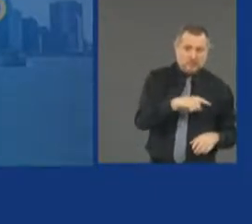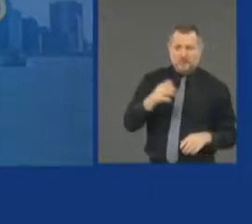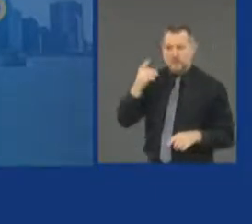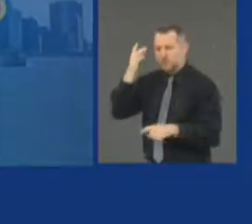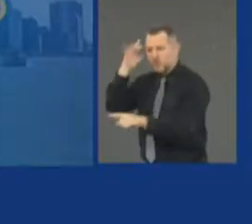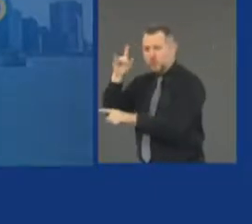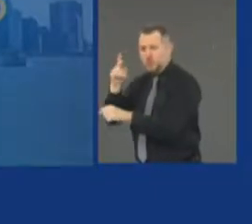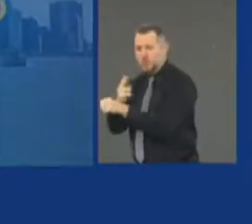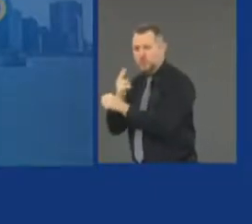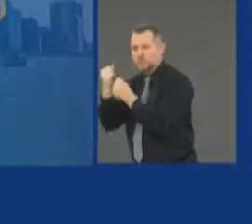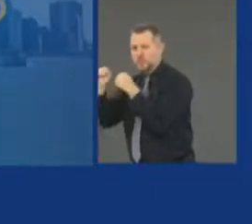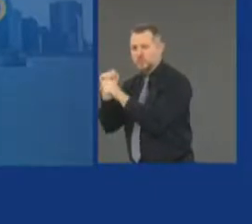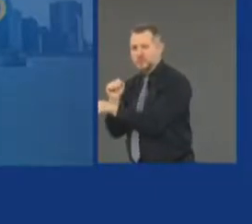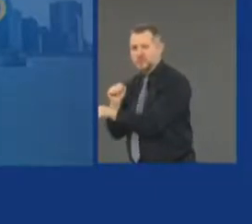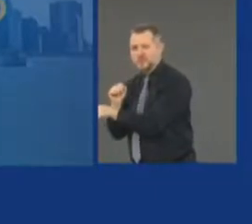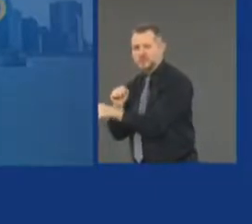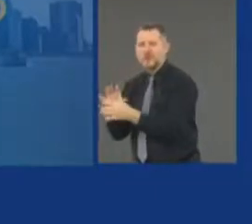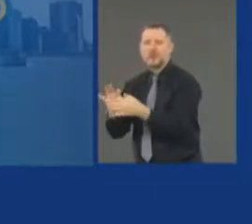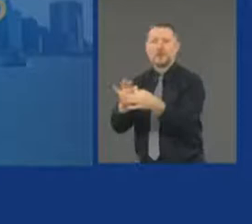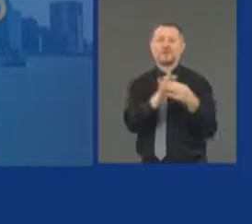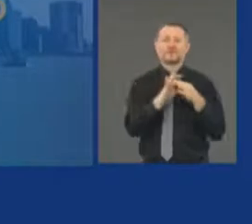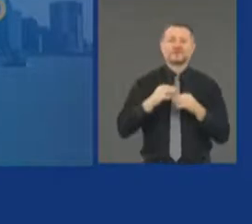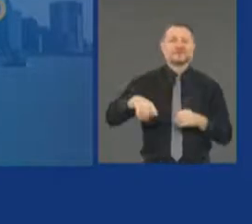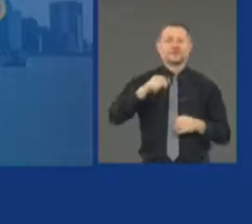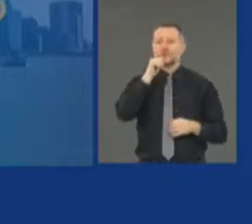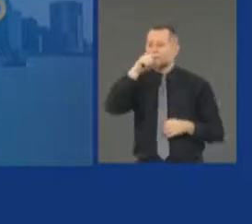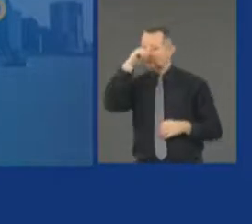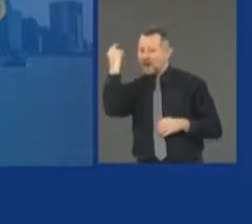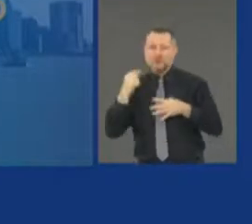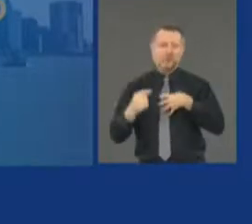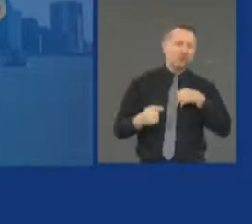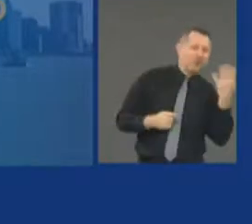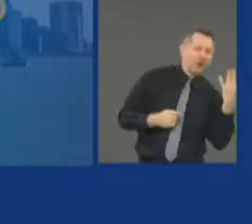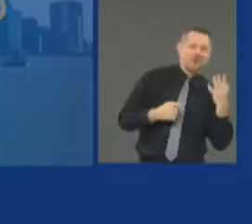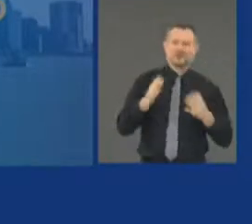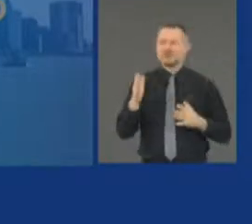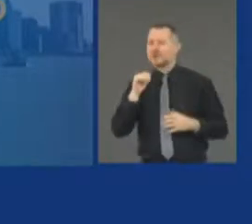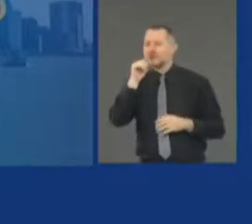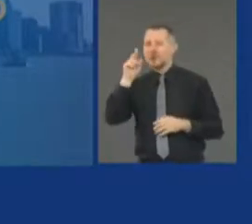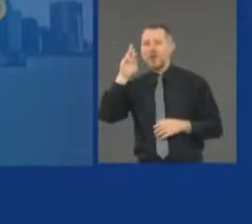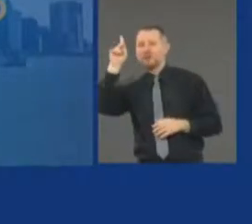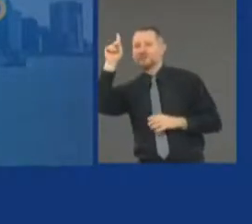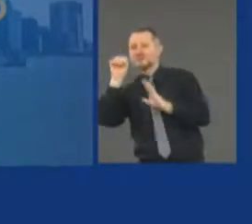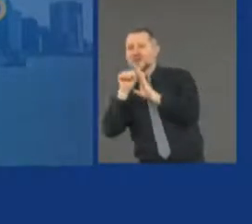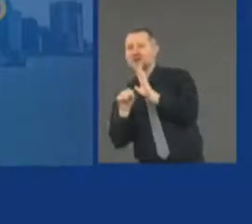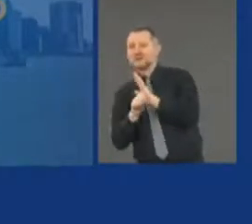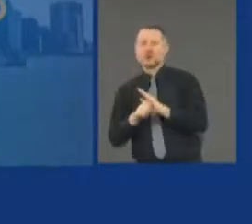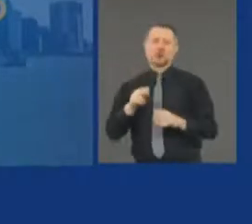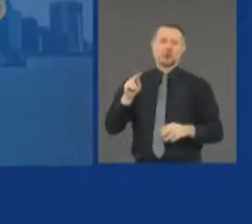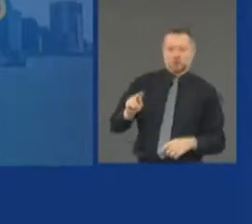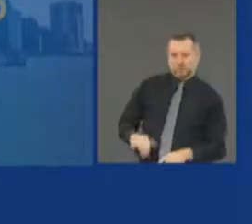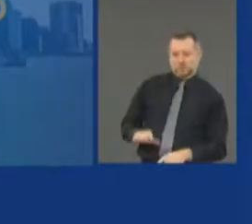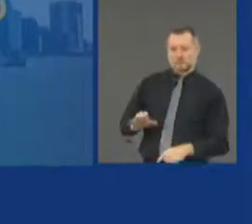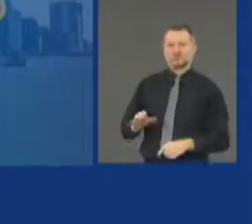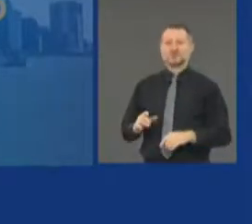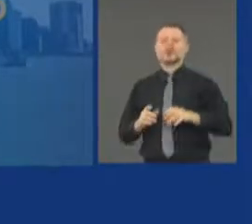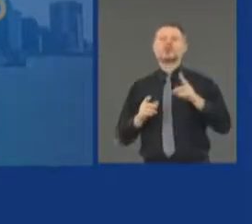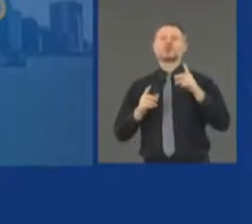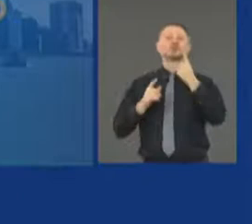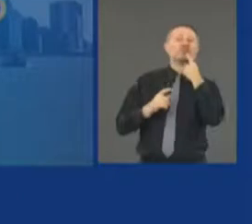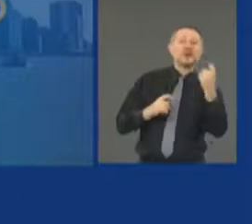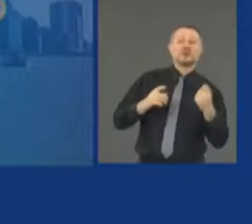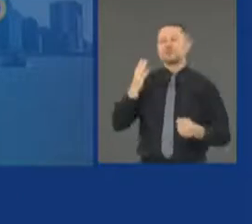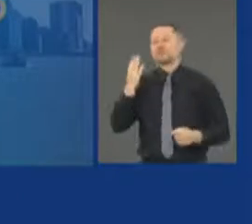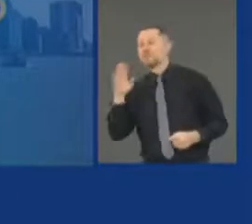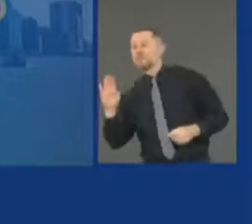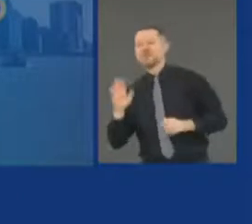We're united. We're not black and white. We're not upstate, downstate. We're not red and blue. We are one